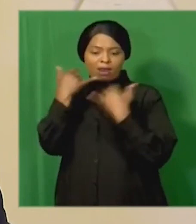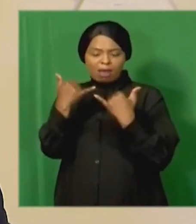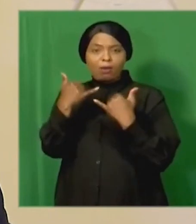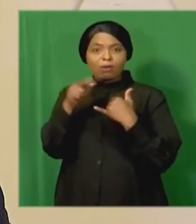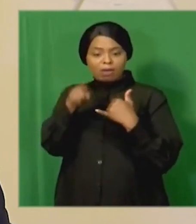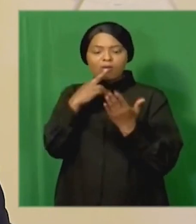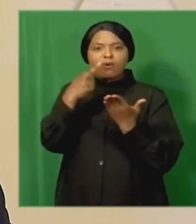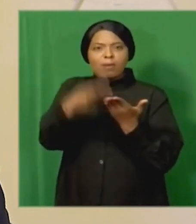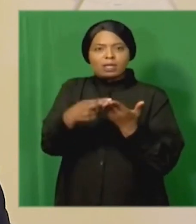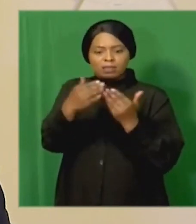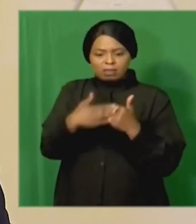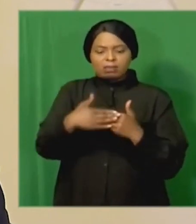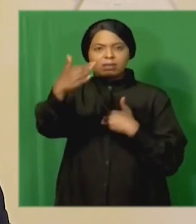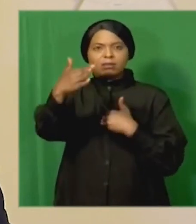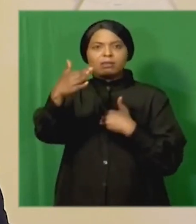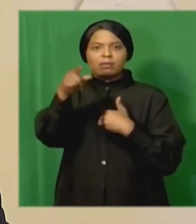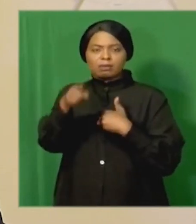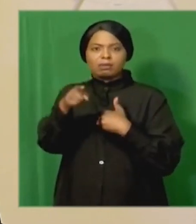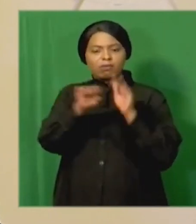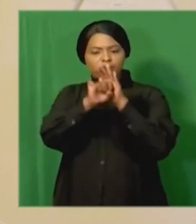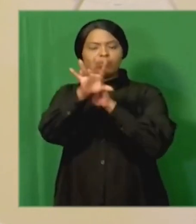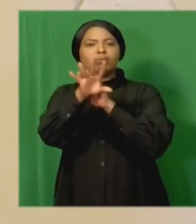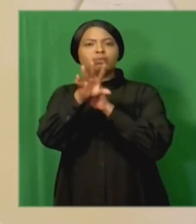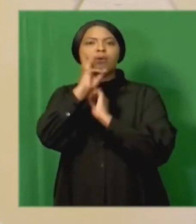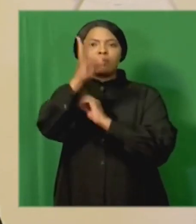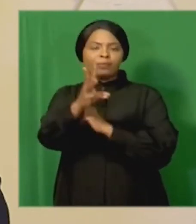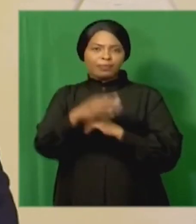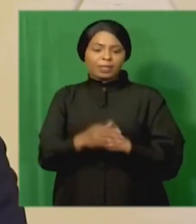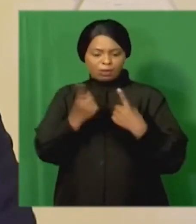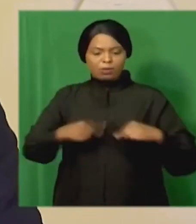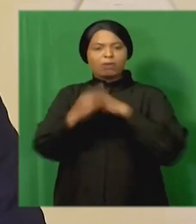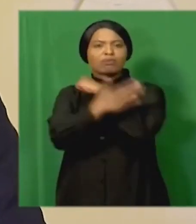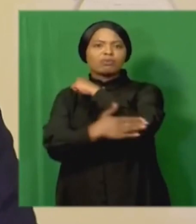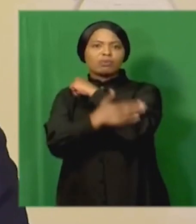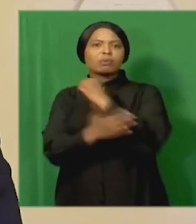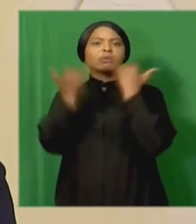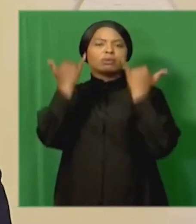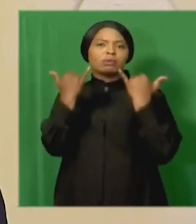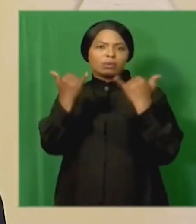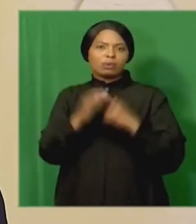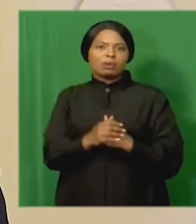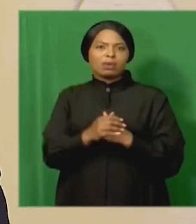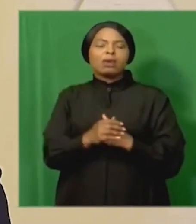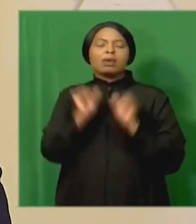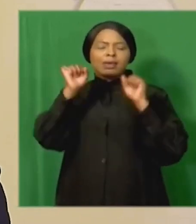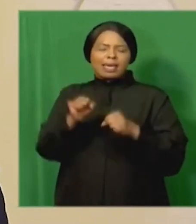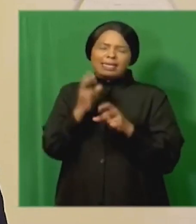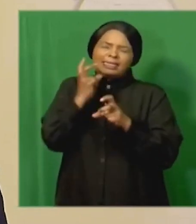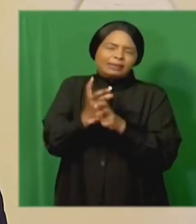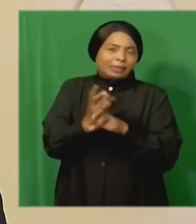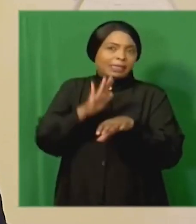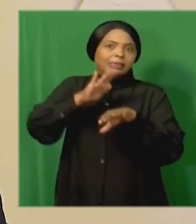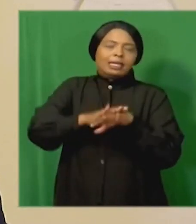the recommendations of this commission as a country we are emerging from a very dark and difficult